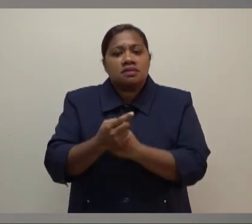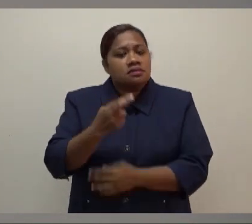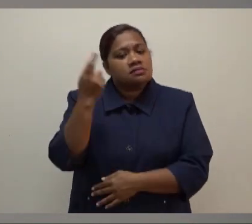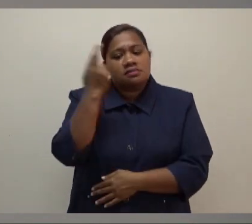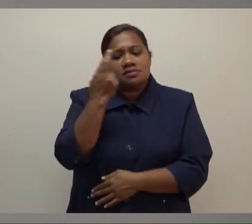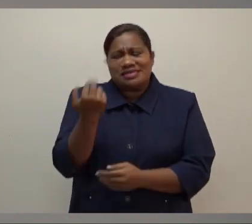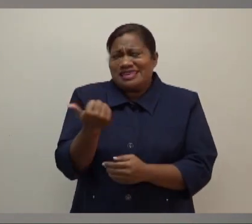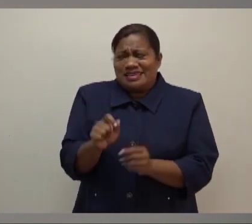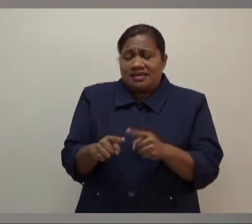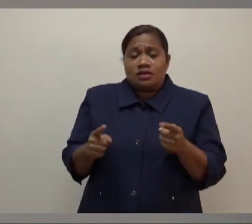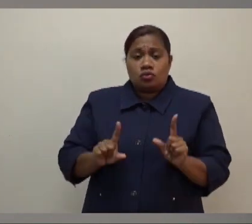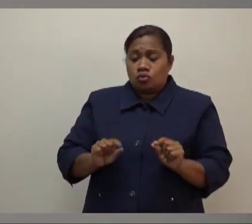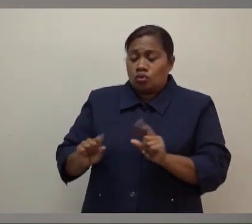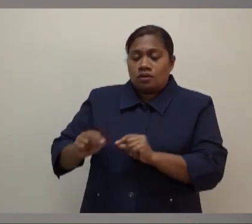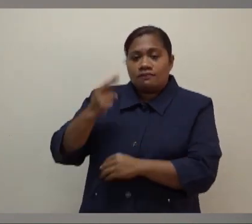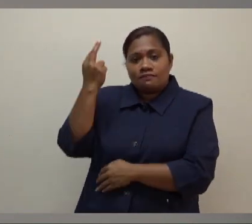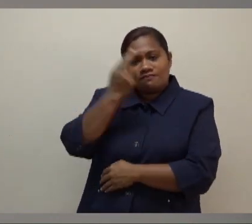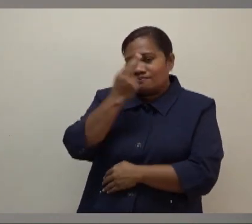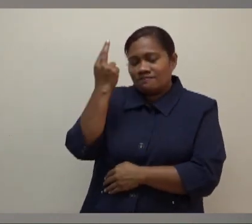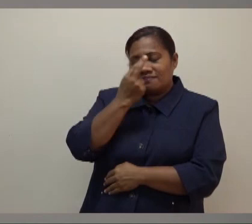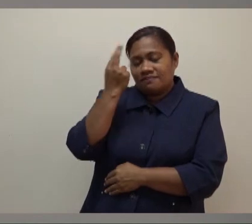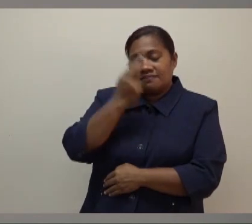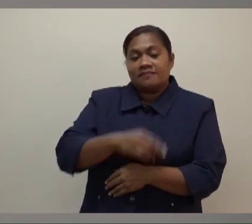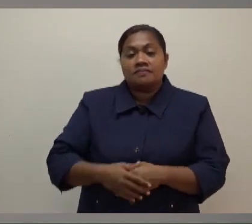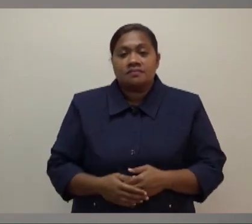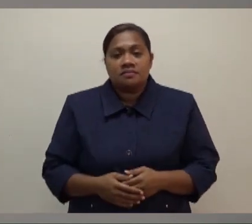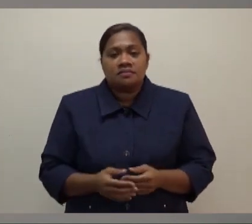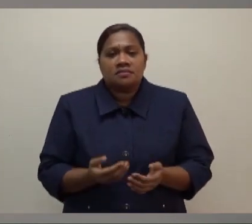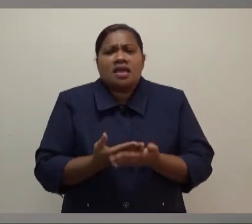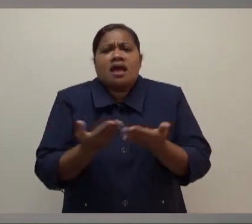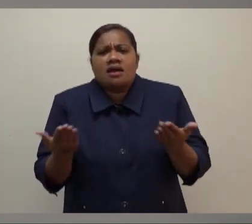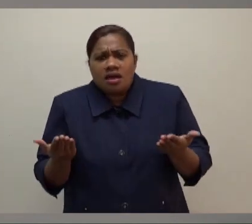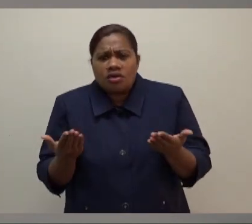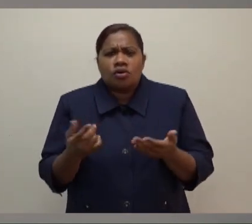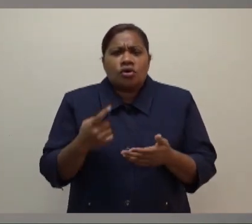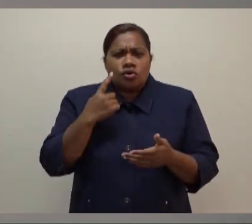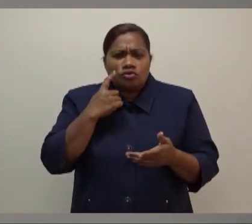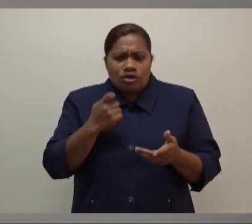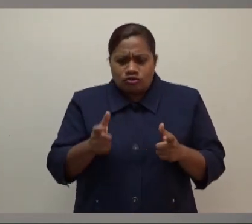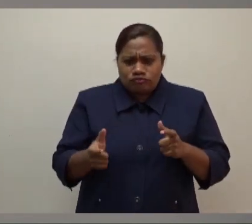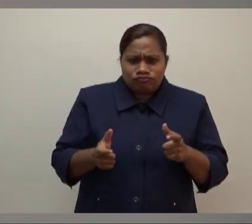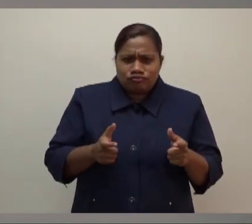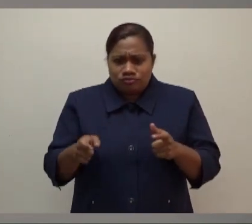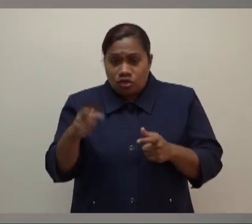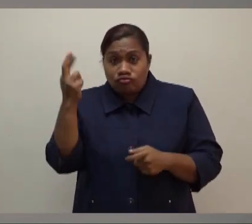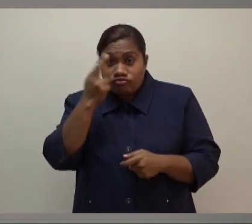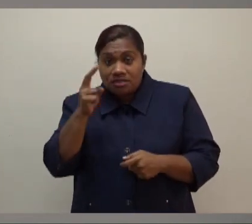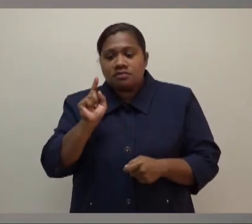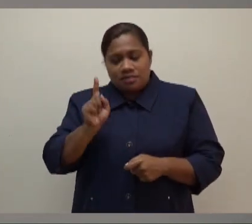you do. Anything in life is a risk. How you mitigate those risks is what is critically important.